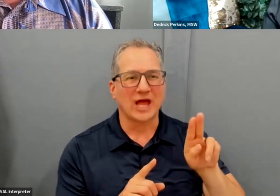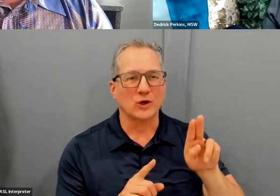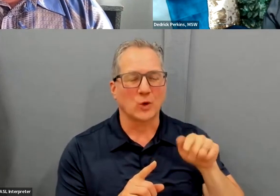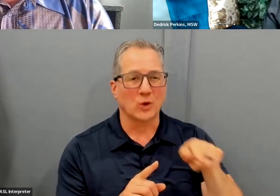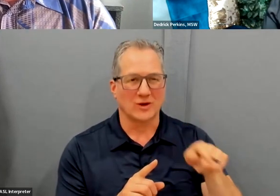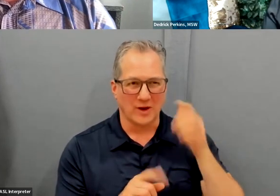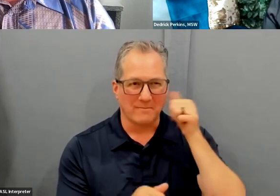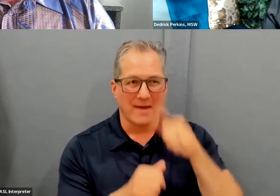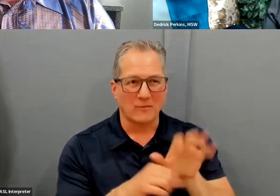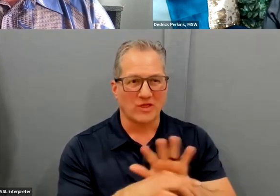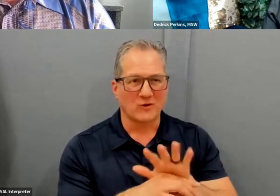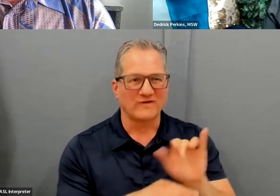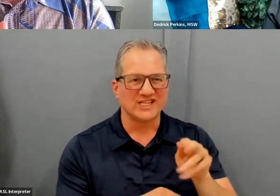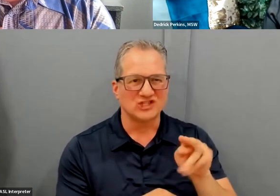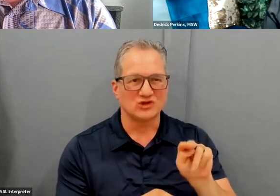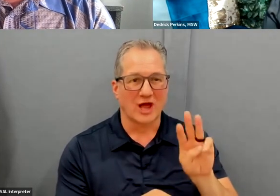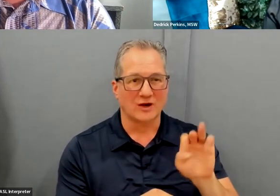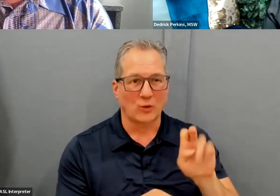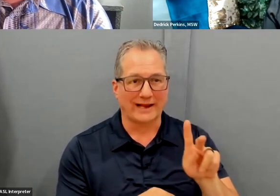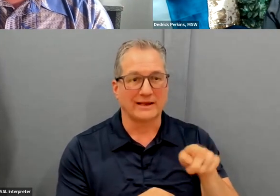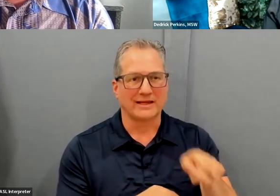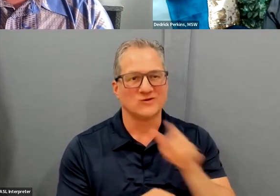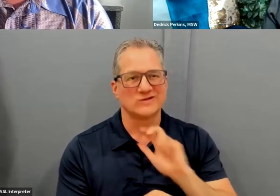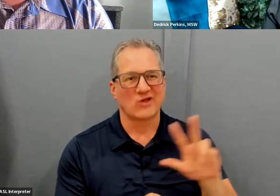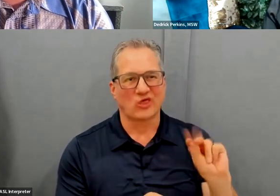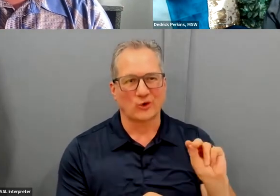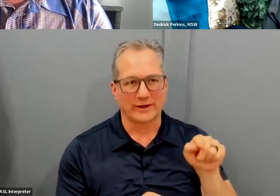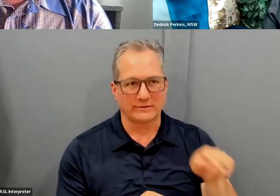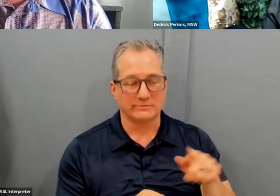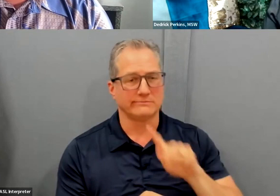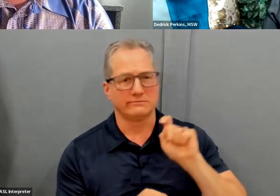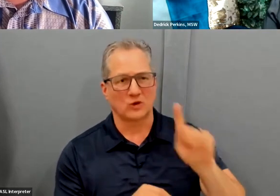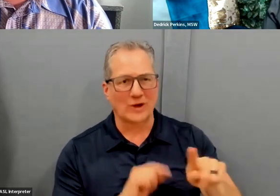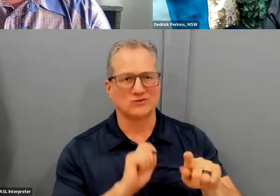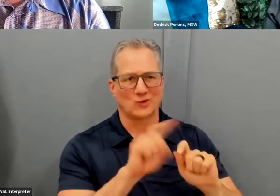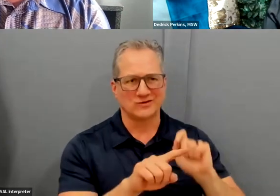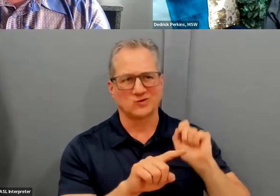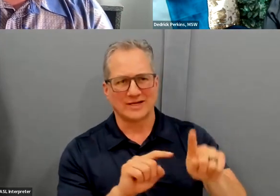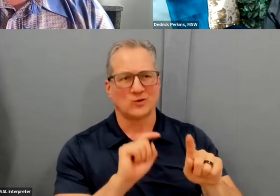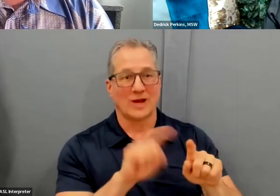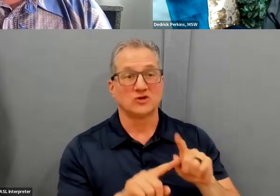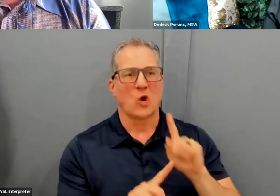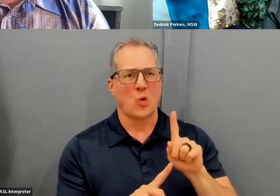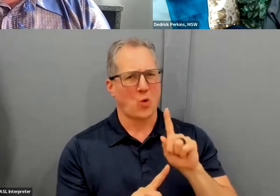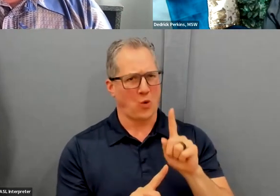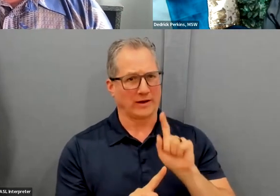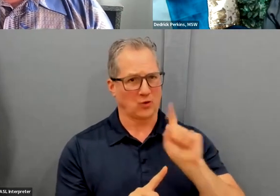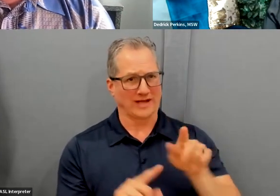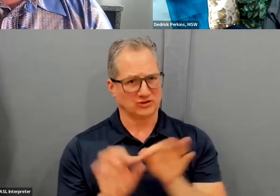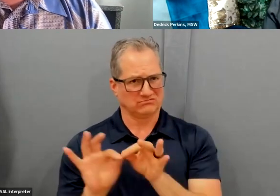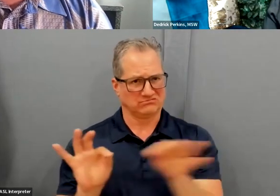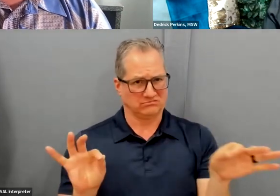Wick. And he turned 50 years old. And if you Google that, he asked certain questions. And one of the questions that Jimmy Kimmel asked Keanu was,